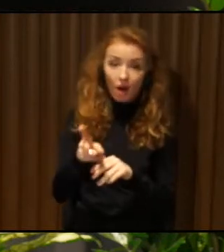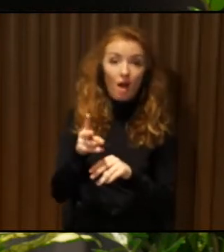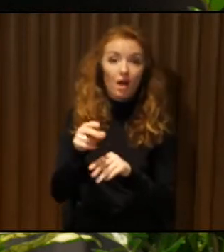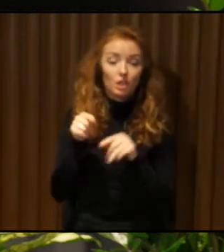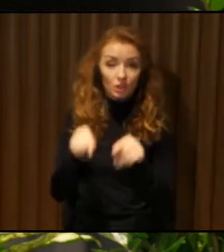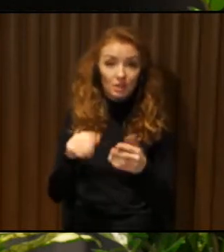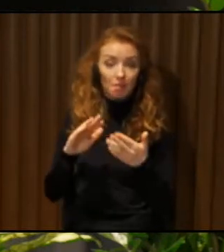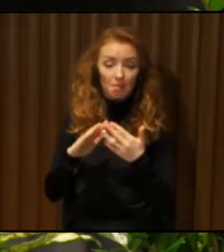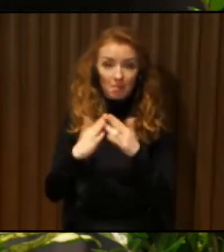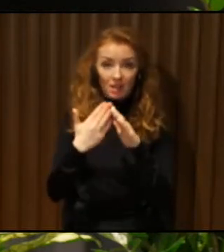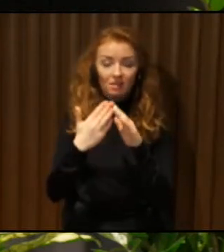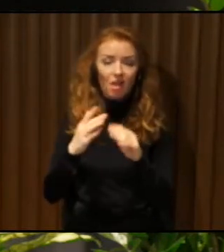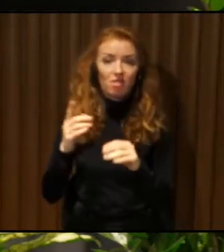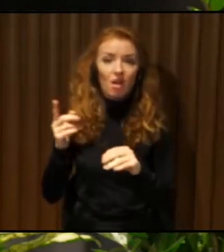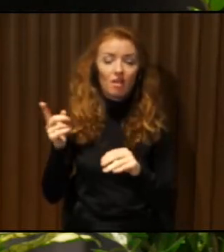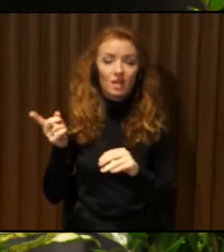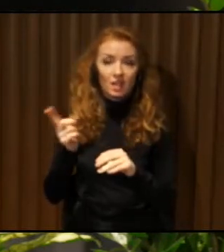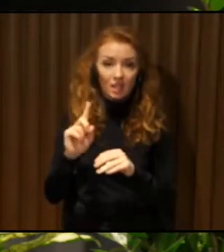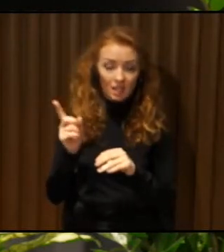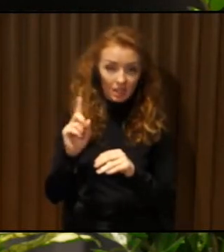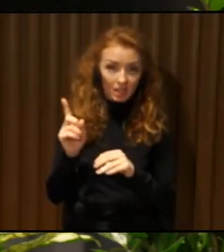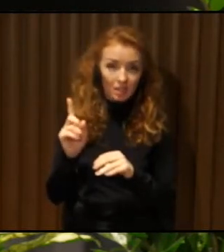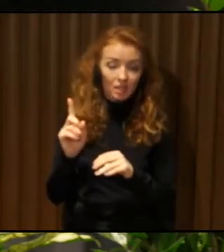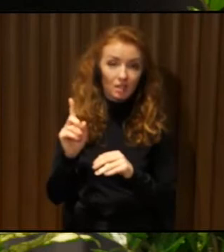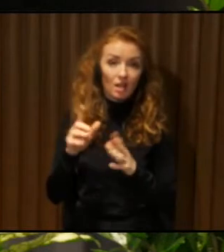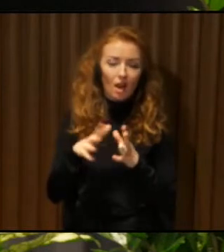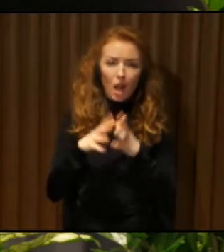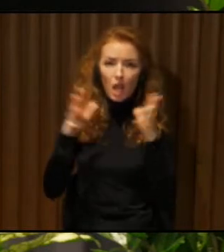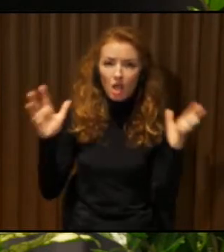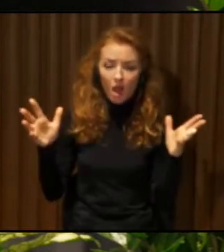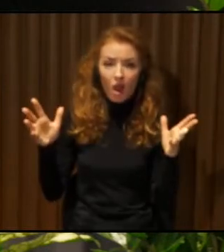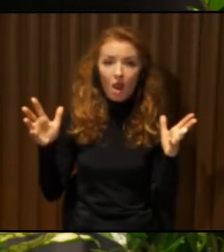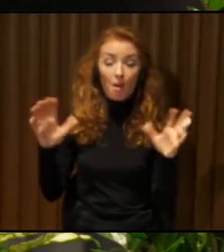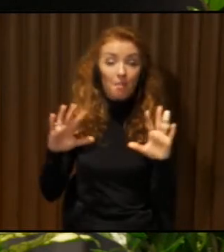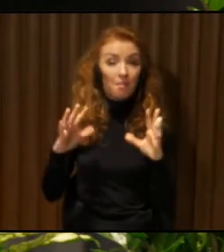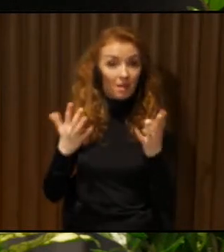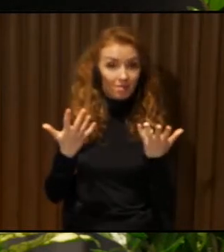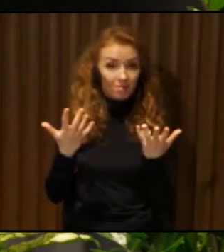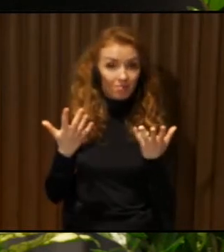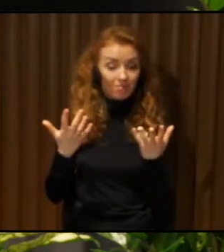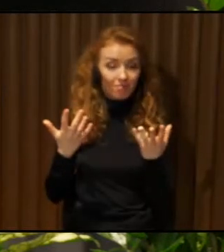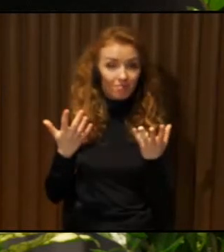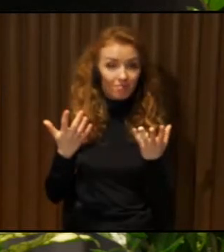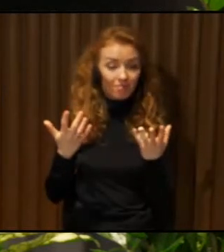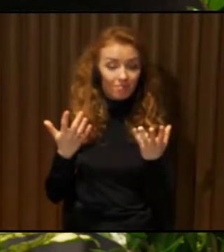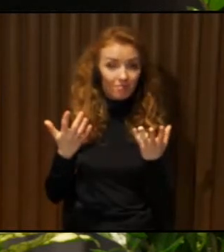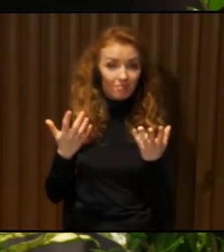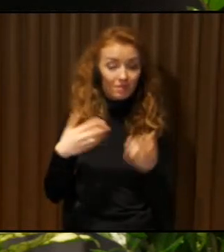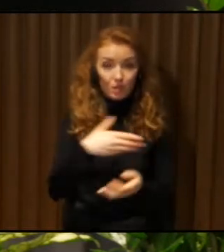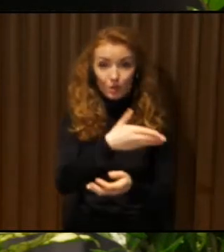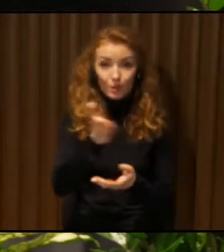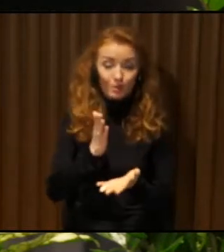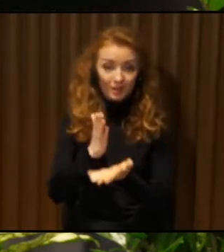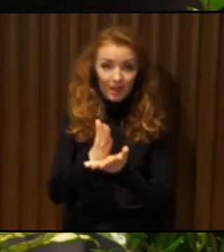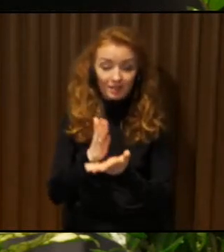can't say towns. But in the same time, you are a European Union citizen,